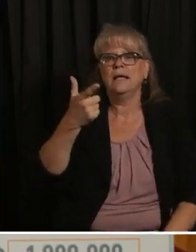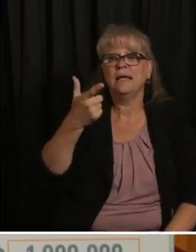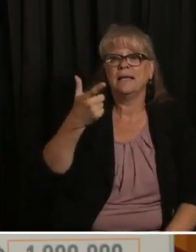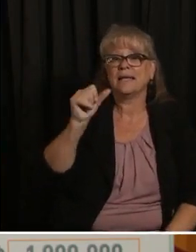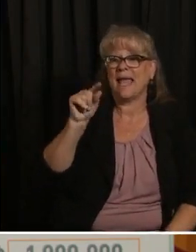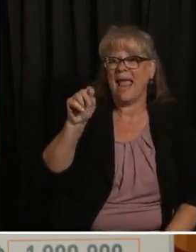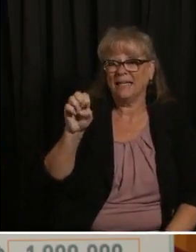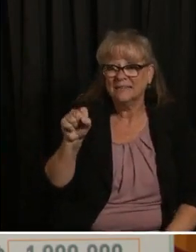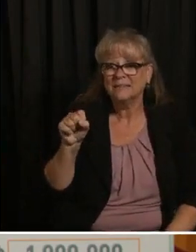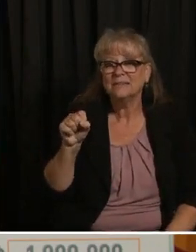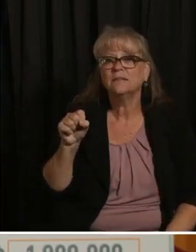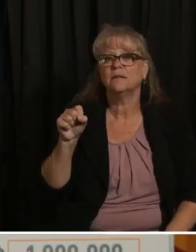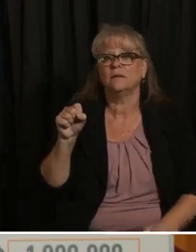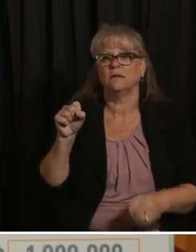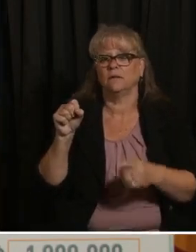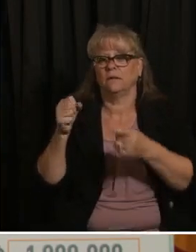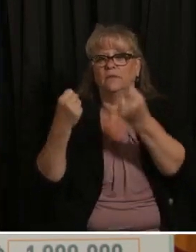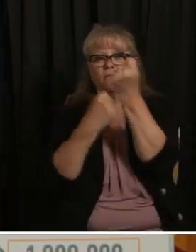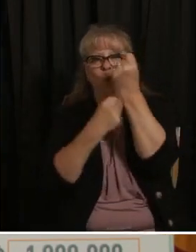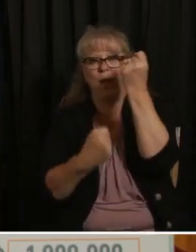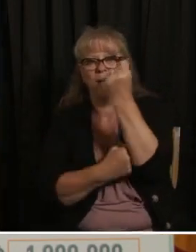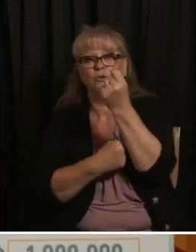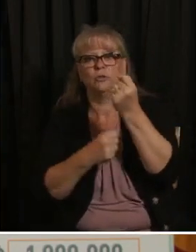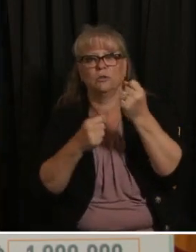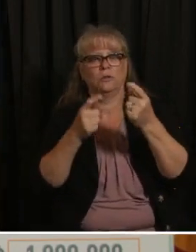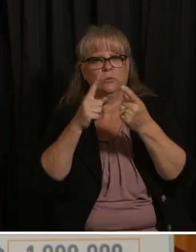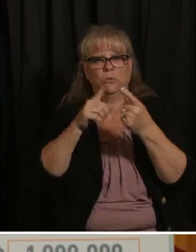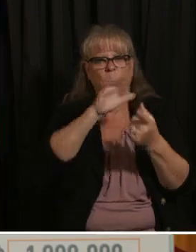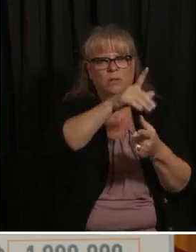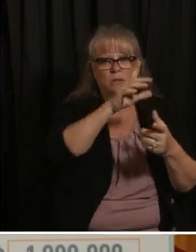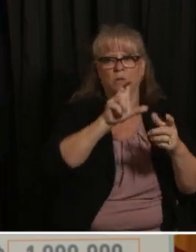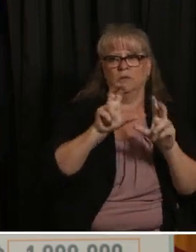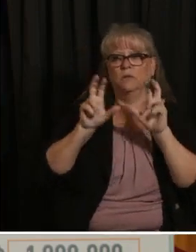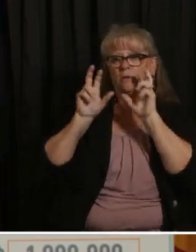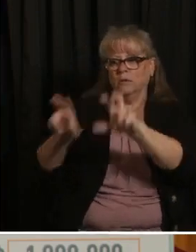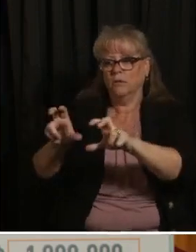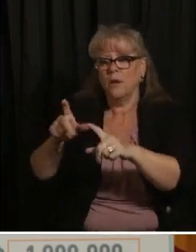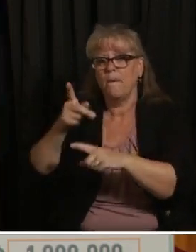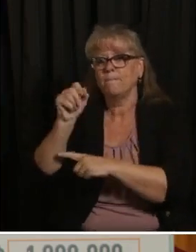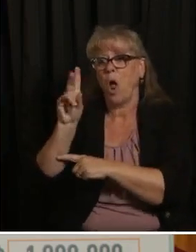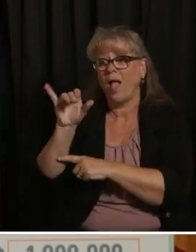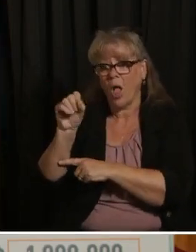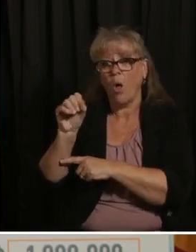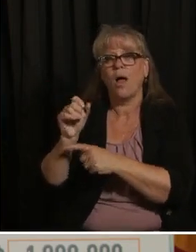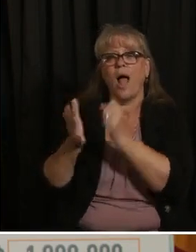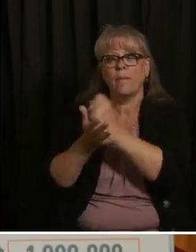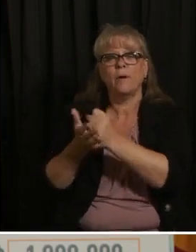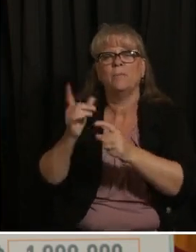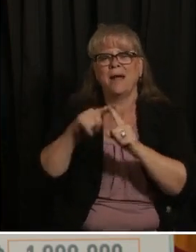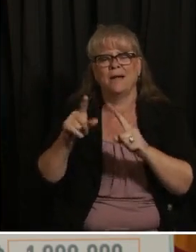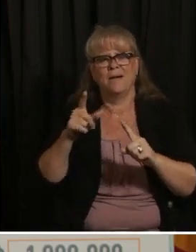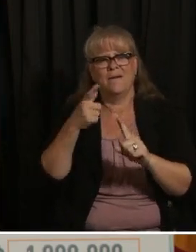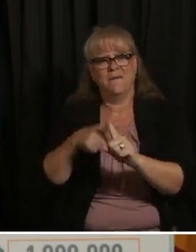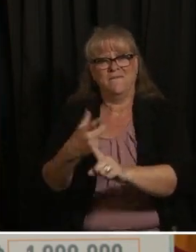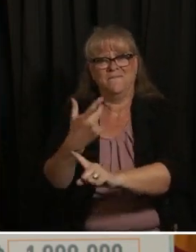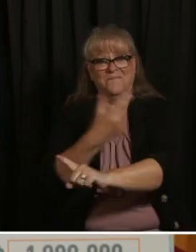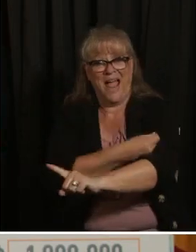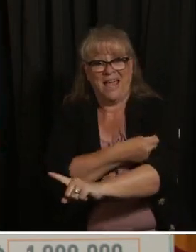taking a vaccine is not all about yourself i mean i mean of course it's good for you you should take it